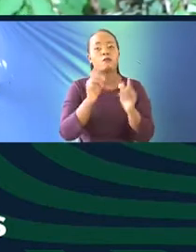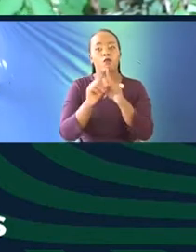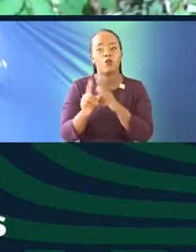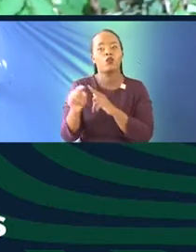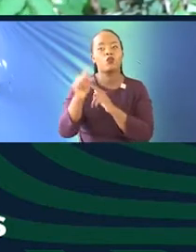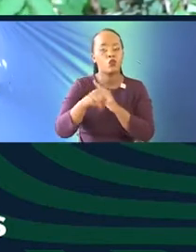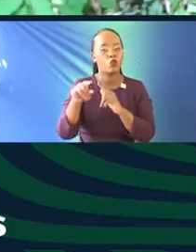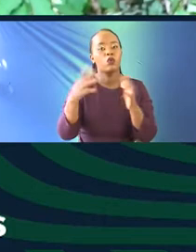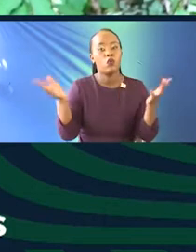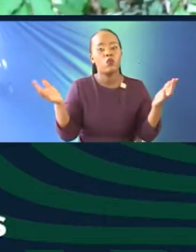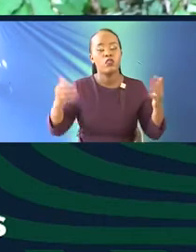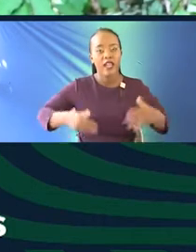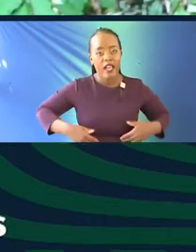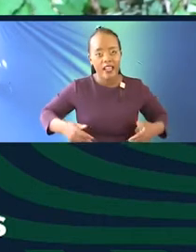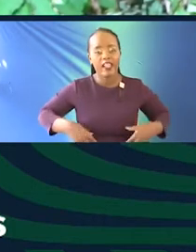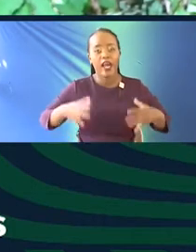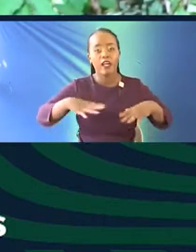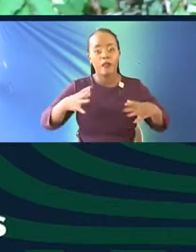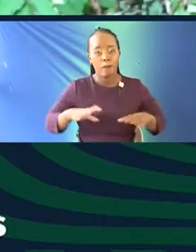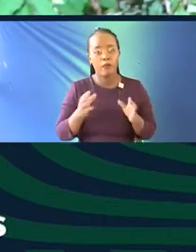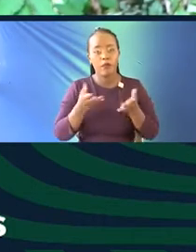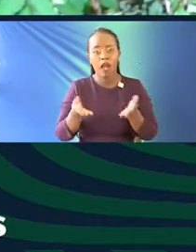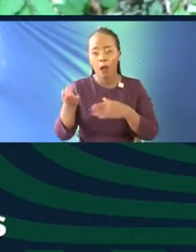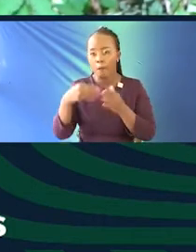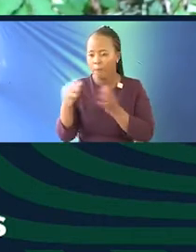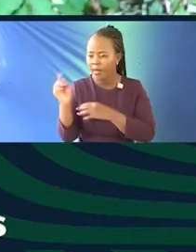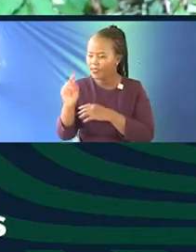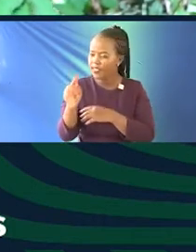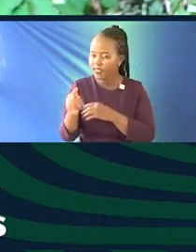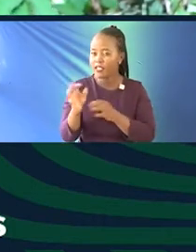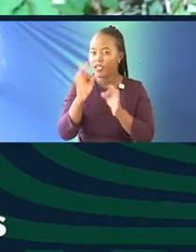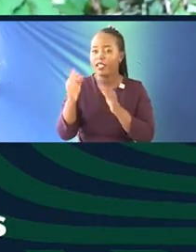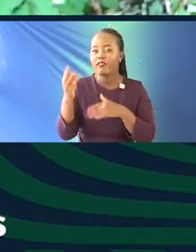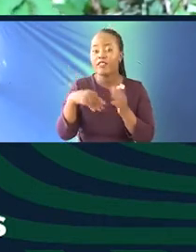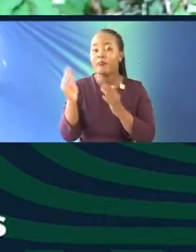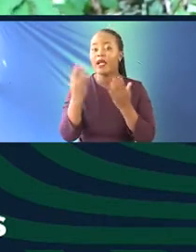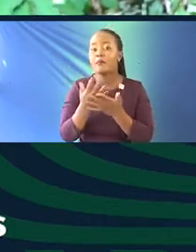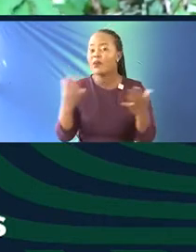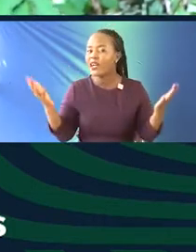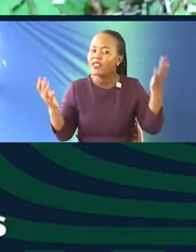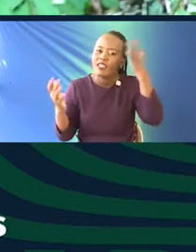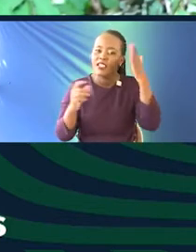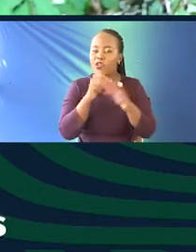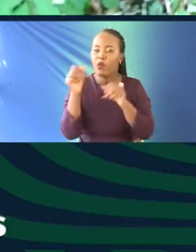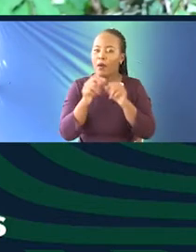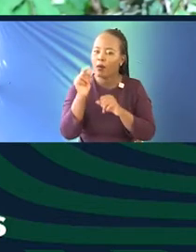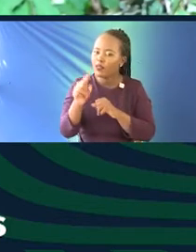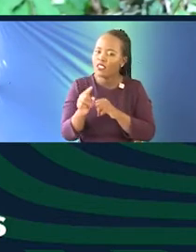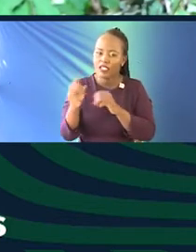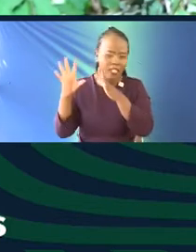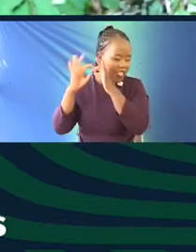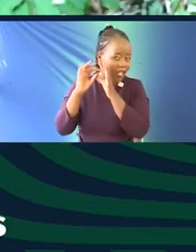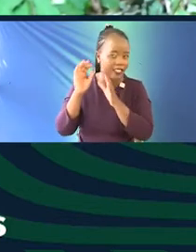fact that we can, that, you know, young people actually buy into this now, if they buy aloe vera products, they already know about it. They may not know about it in their